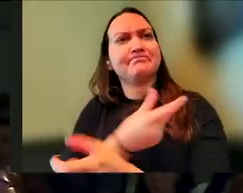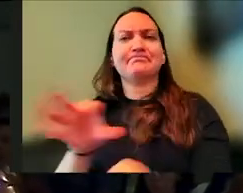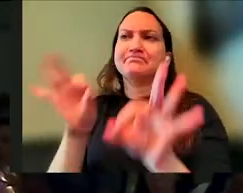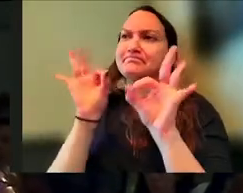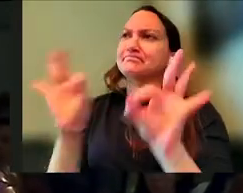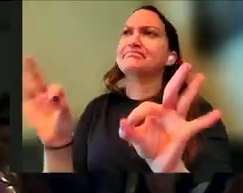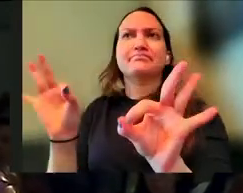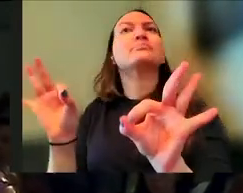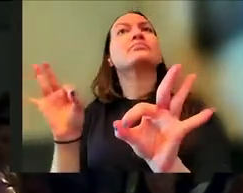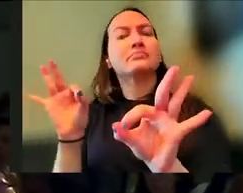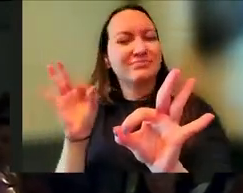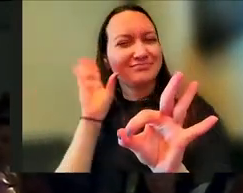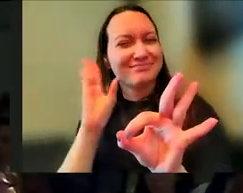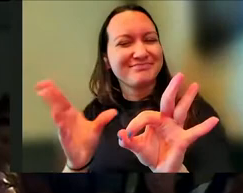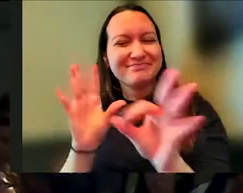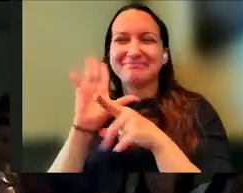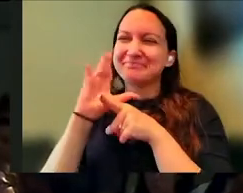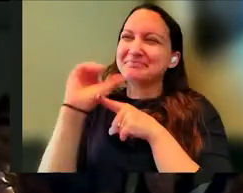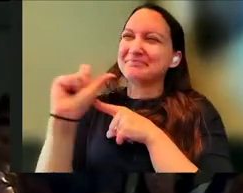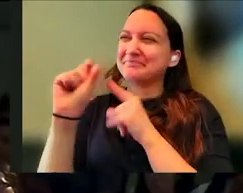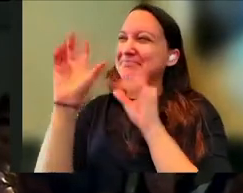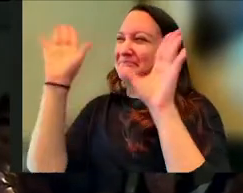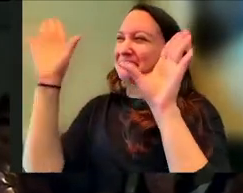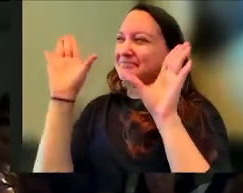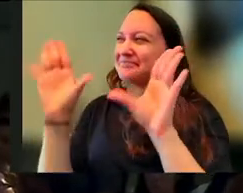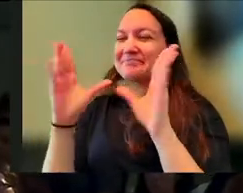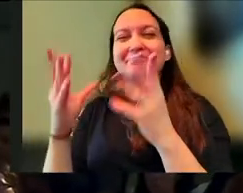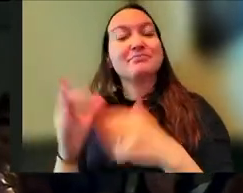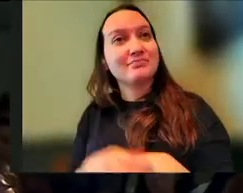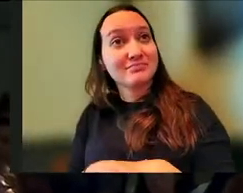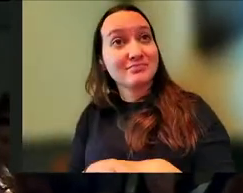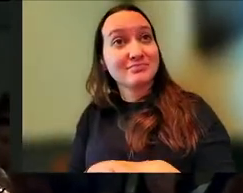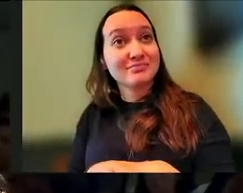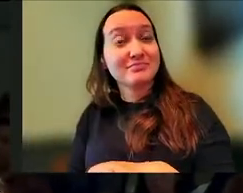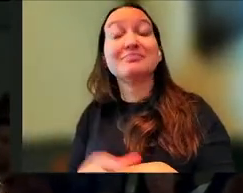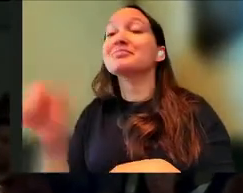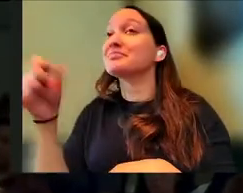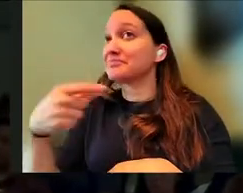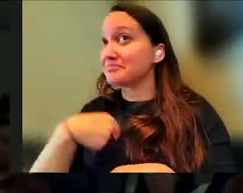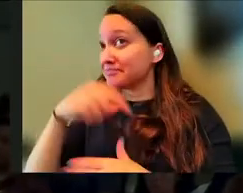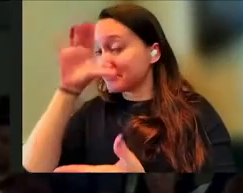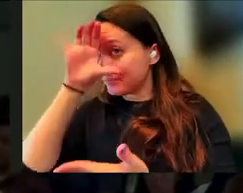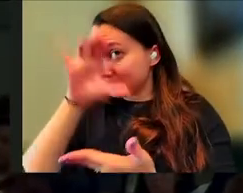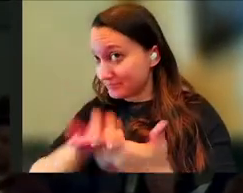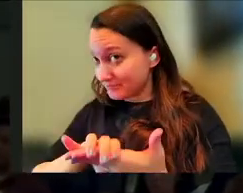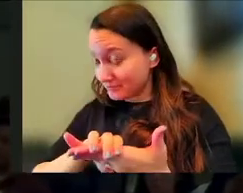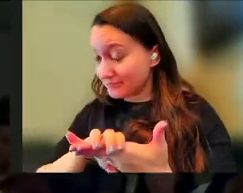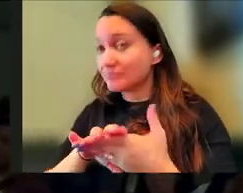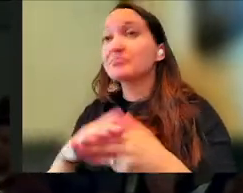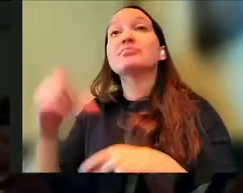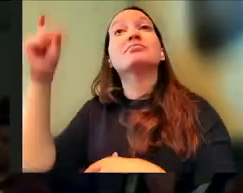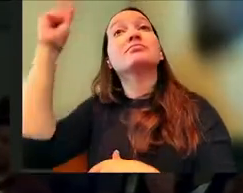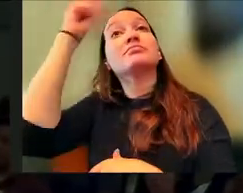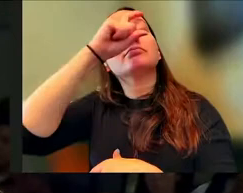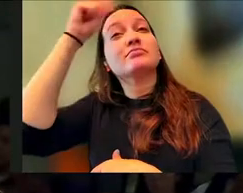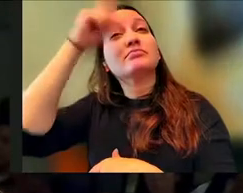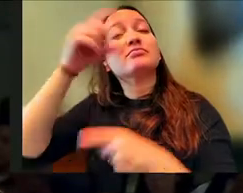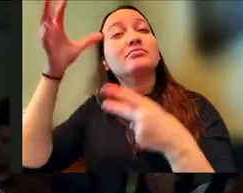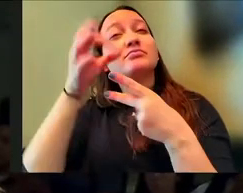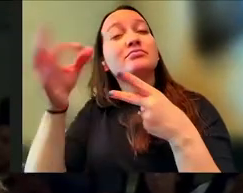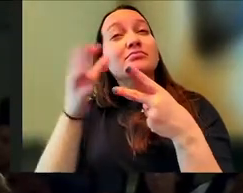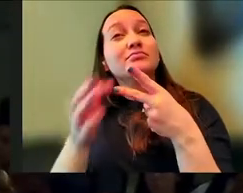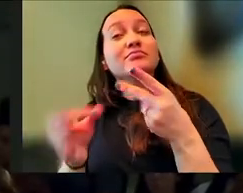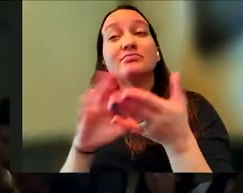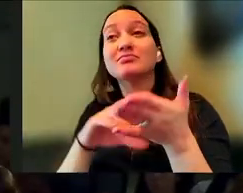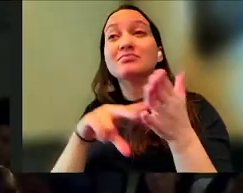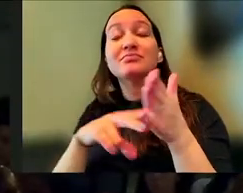perfect and awesome and fantastic and wonderful. I do believe, again, that making the wise choice means that